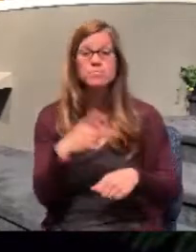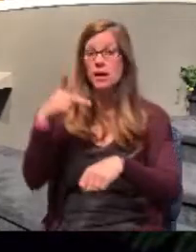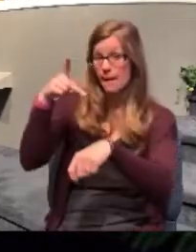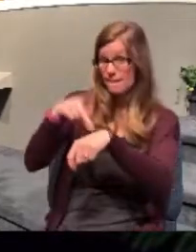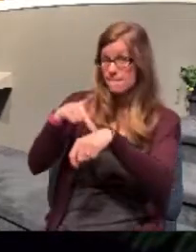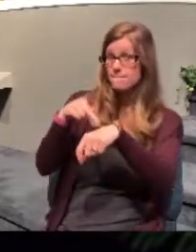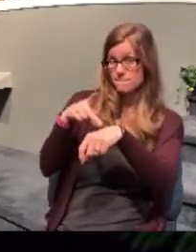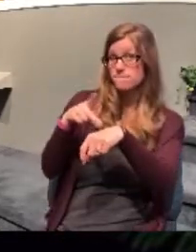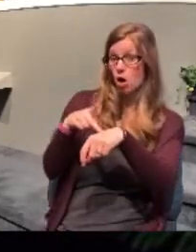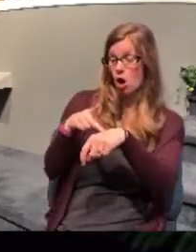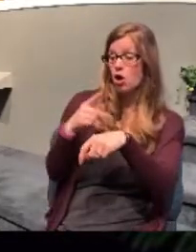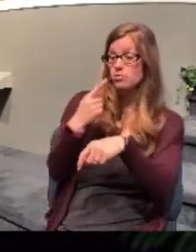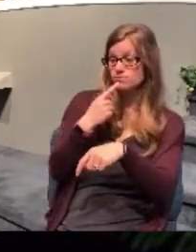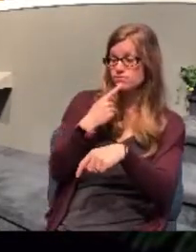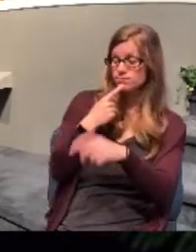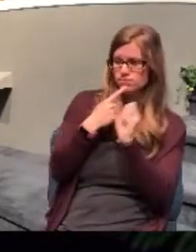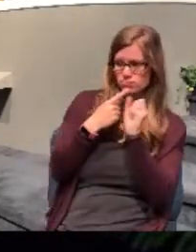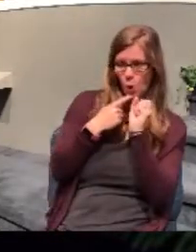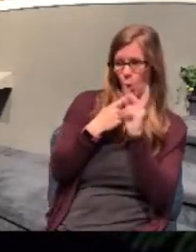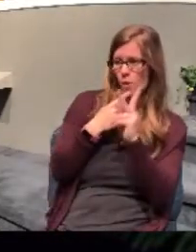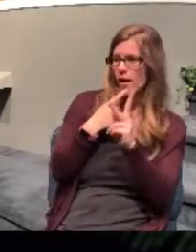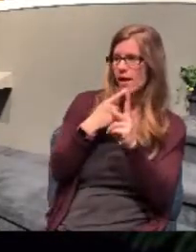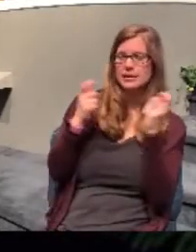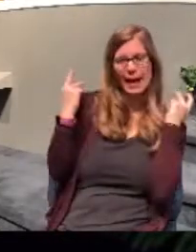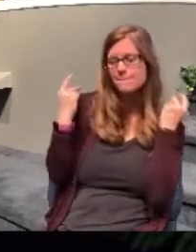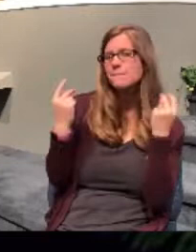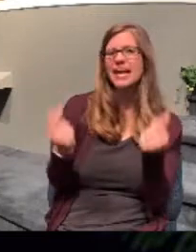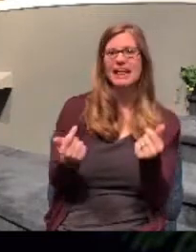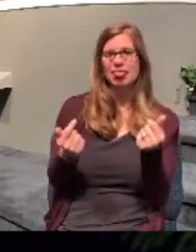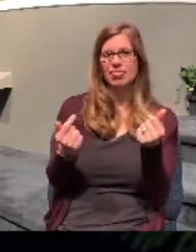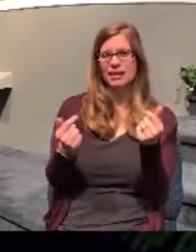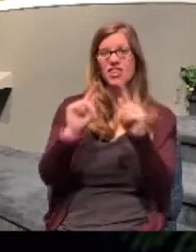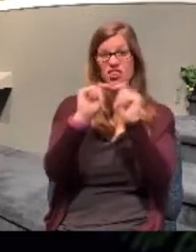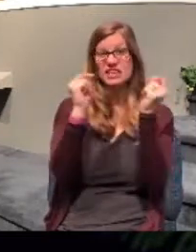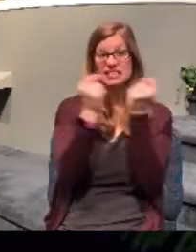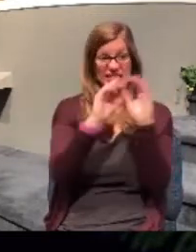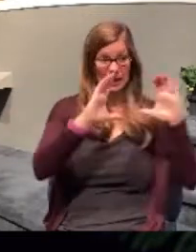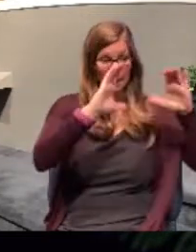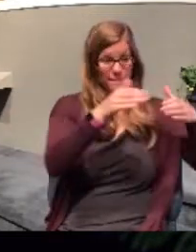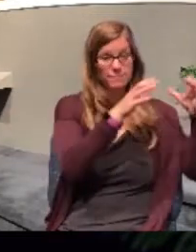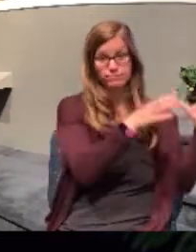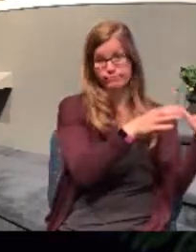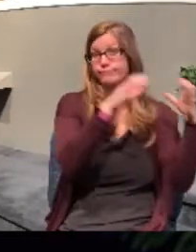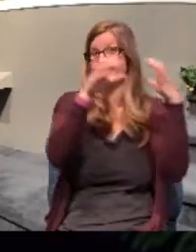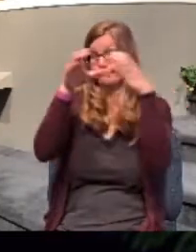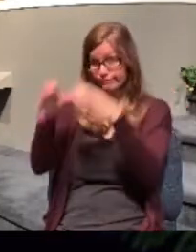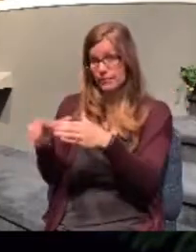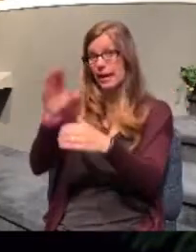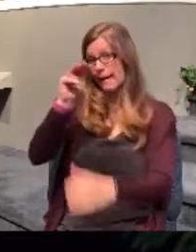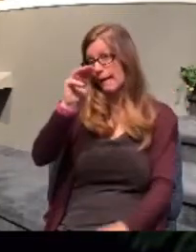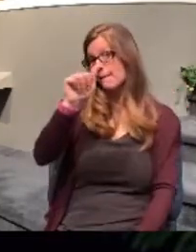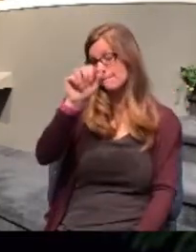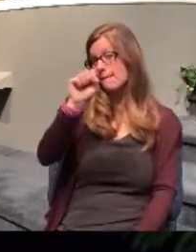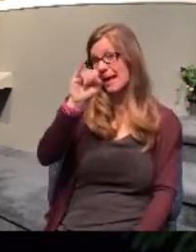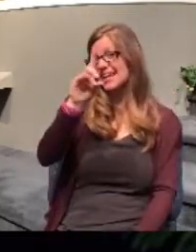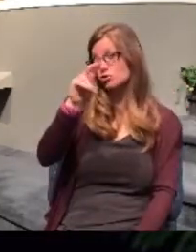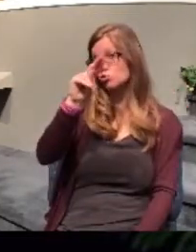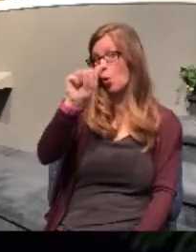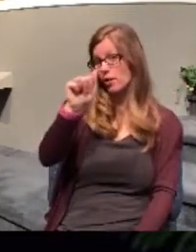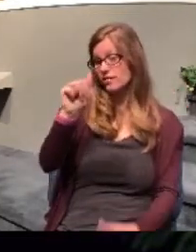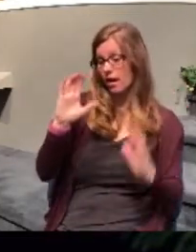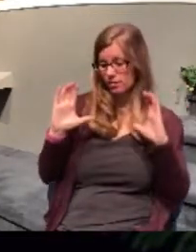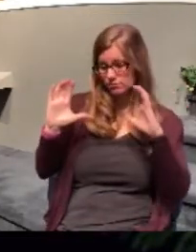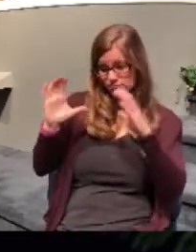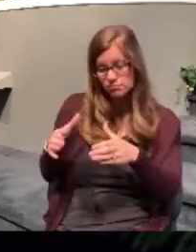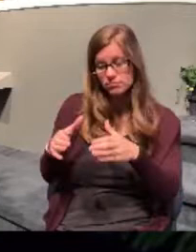again, we, Luke is part of the team now, we endeavor to go into Macedonia, assuredly gathering that